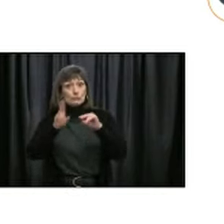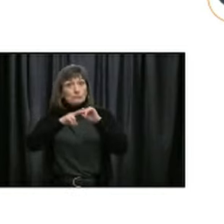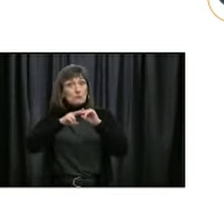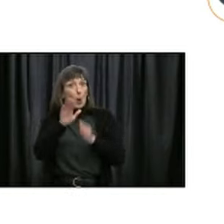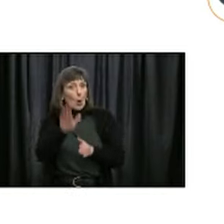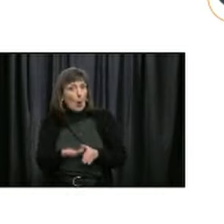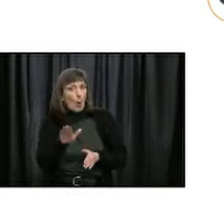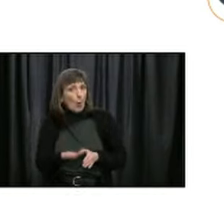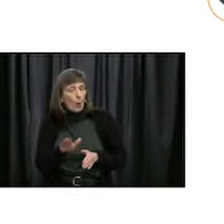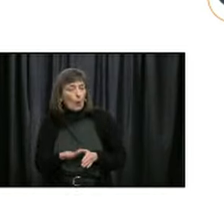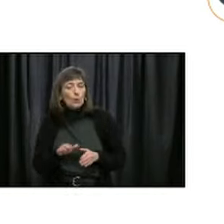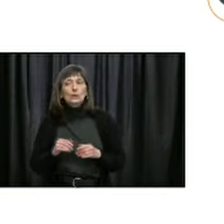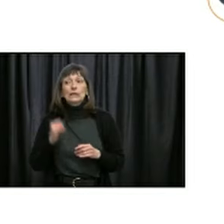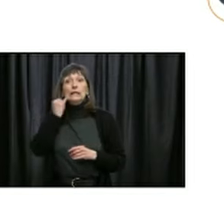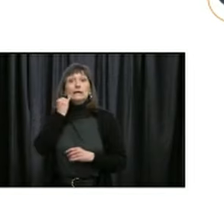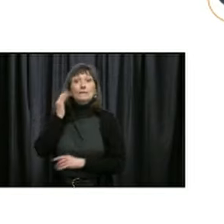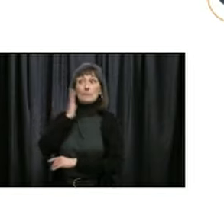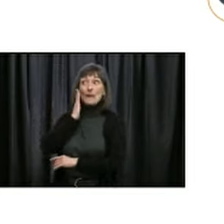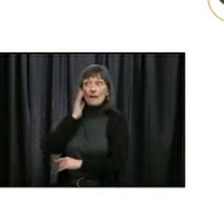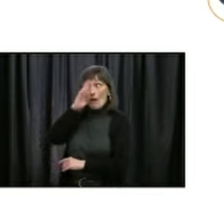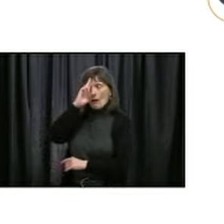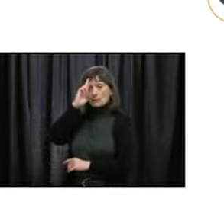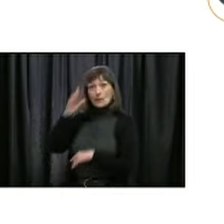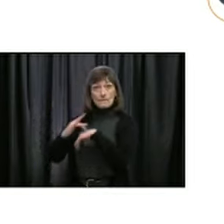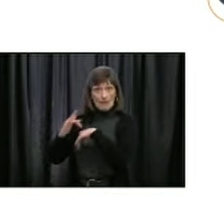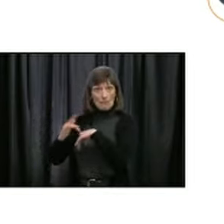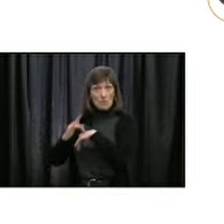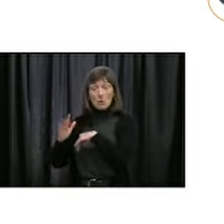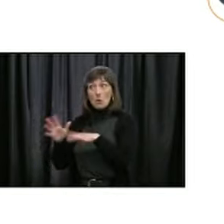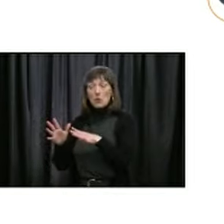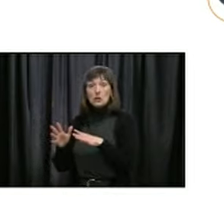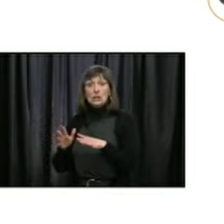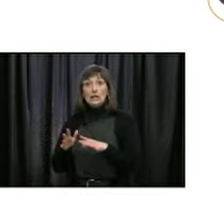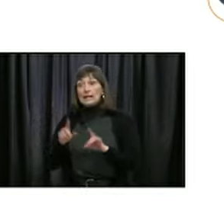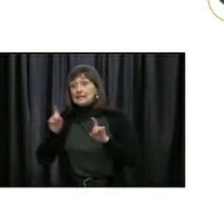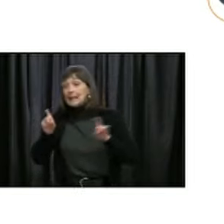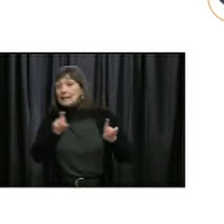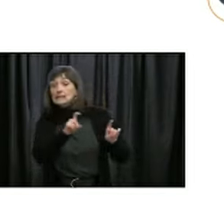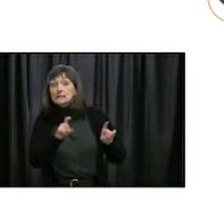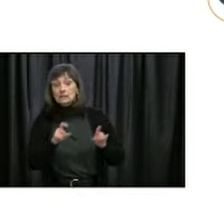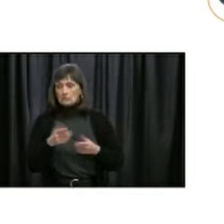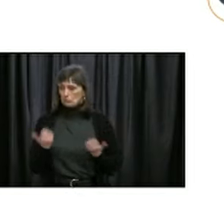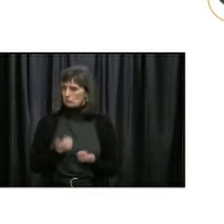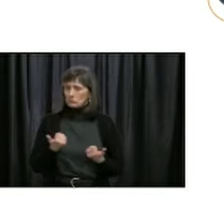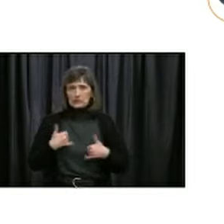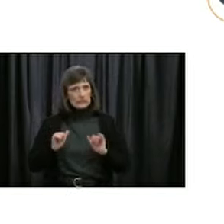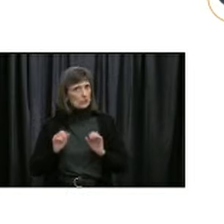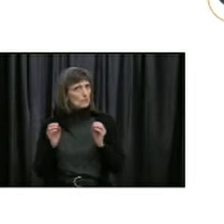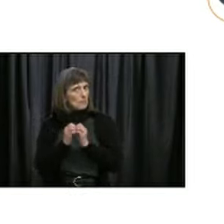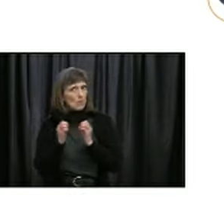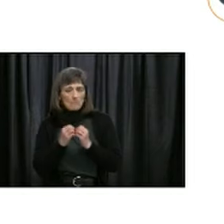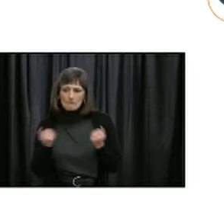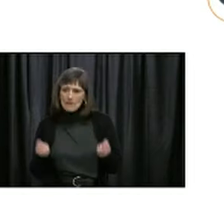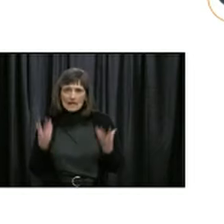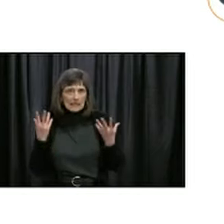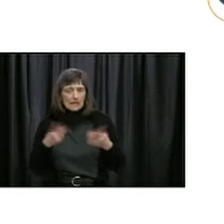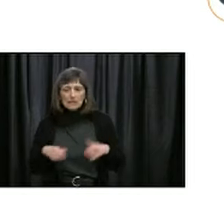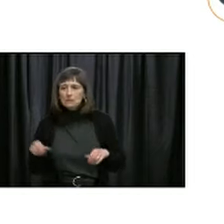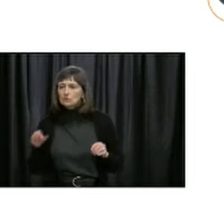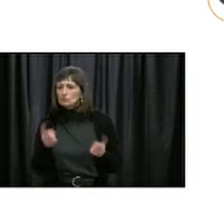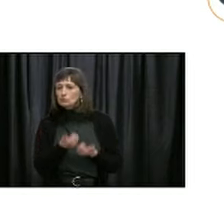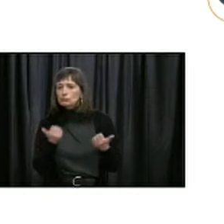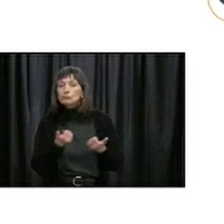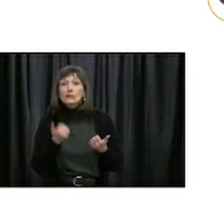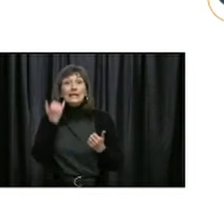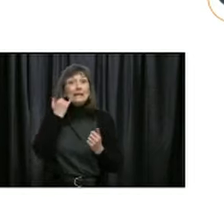capacity is adequate, if test results for COVID-19 are readily available, and contacts can be traced